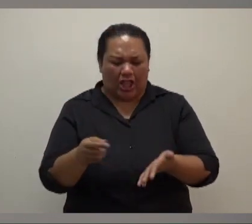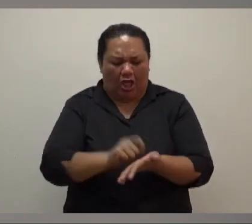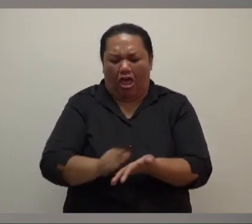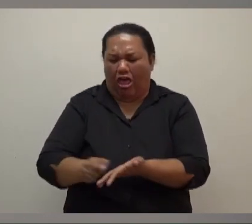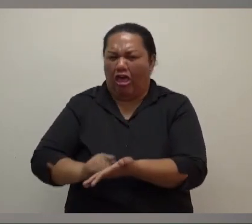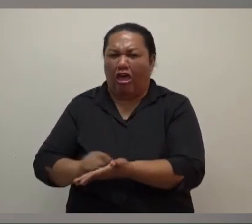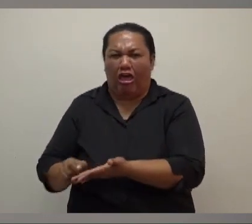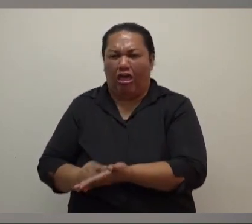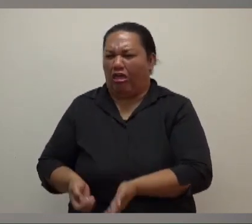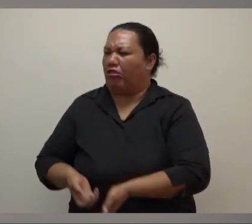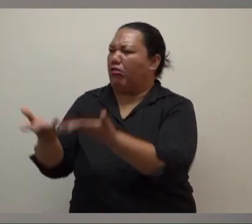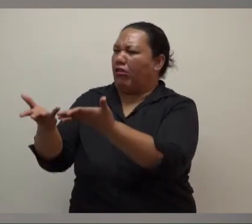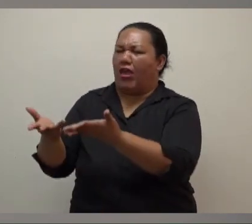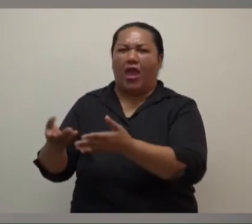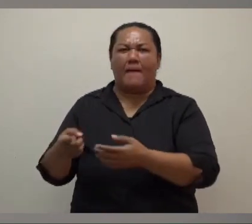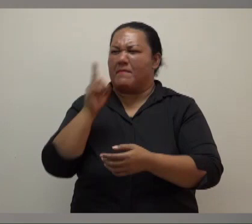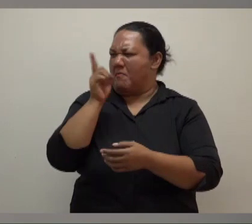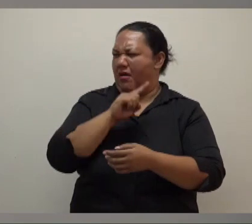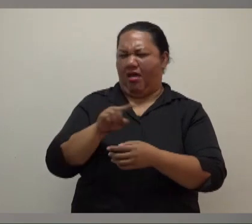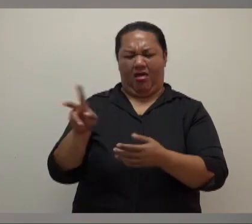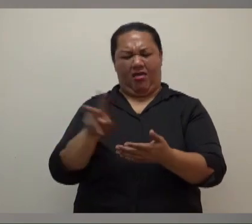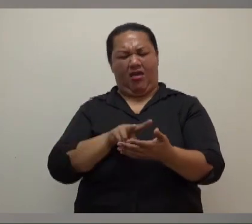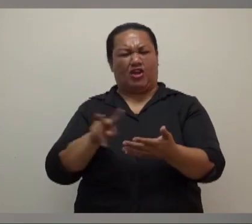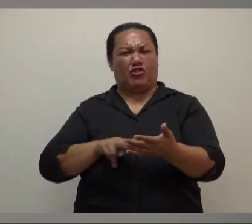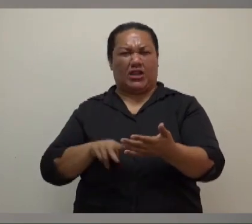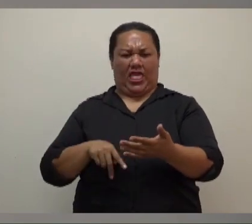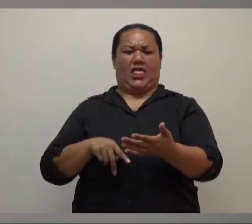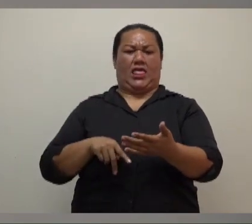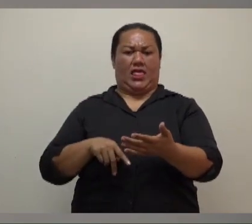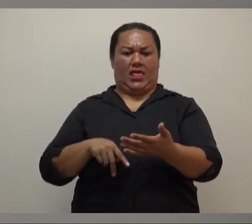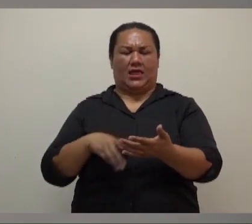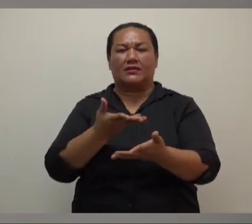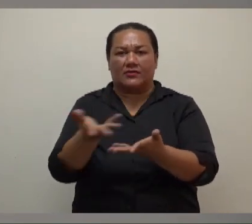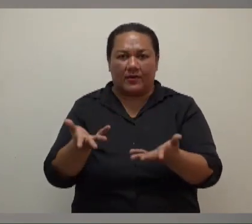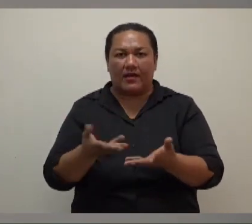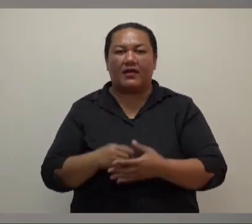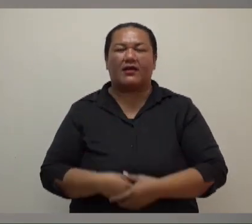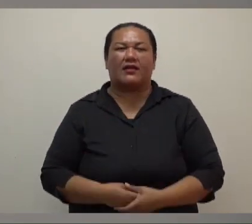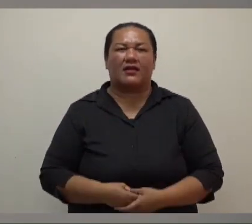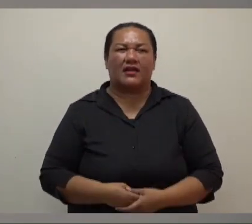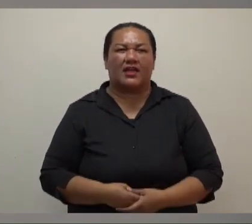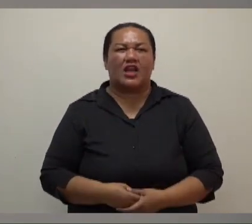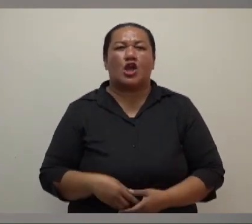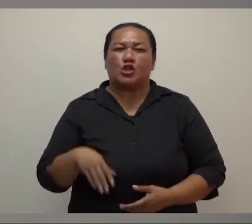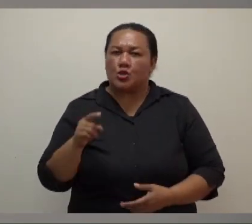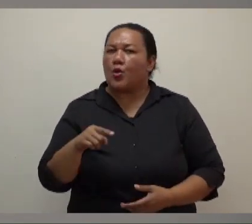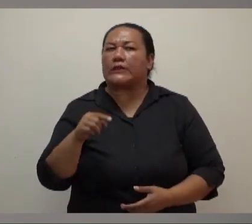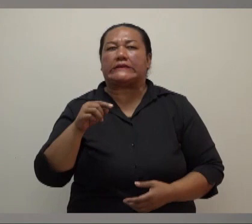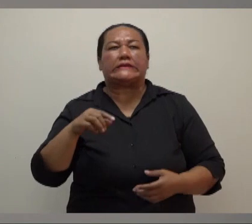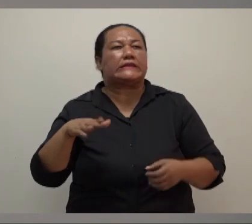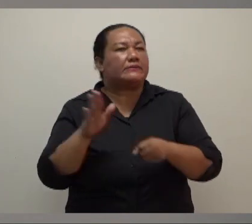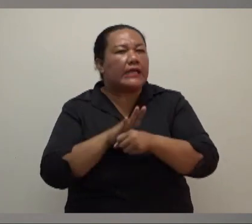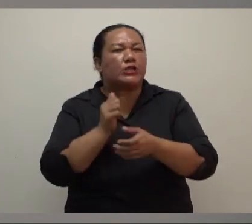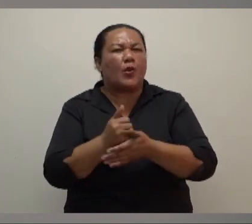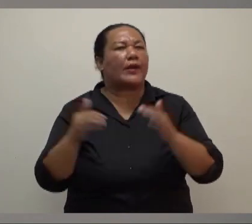who obviously live here but did not correct it. So this is the kind of standard of journalism we are getting, not just in Fiji